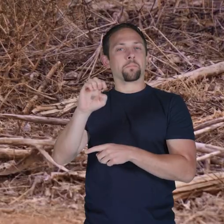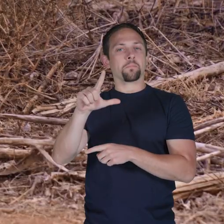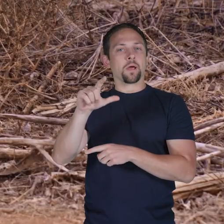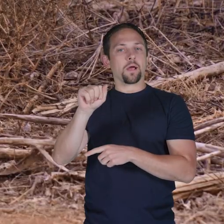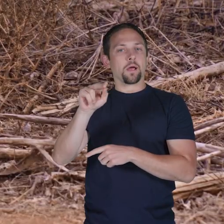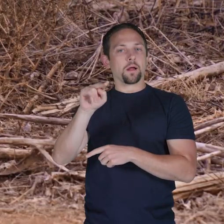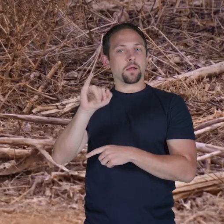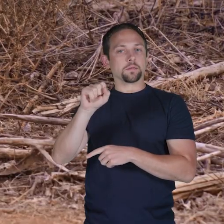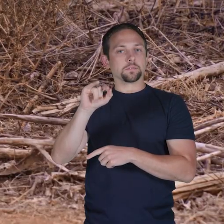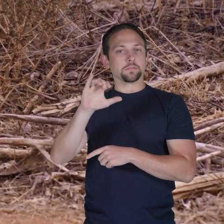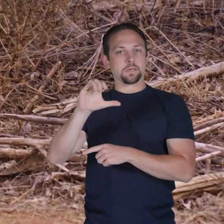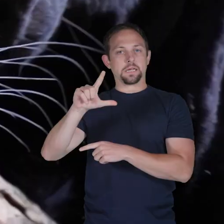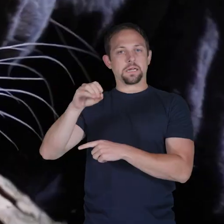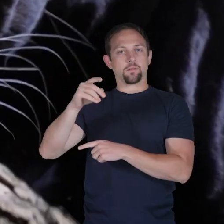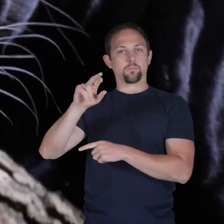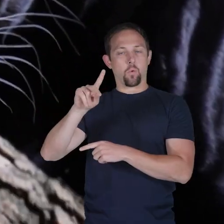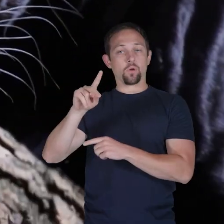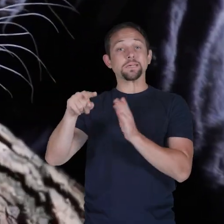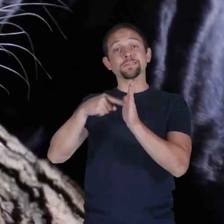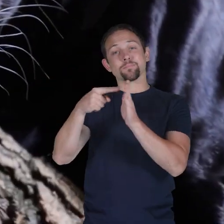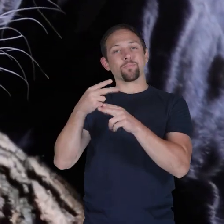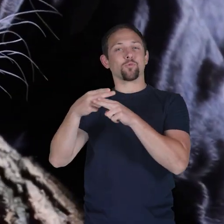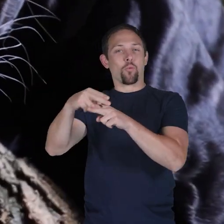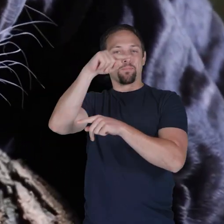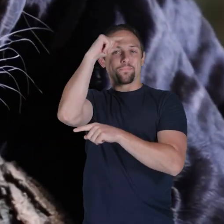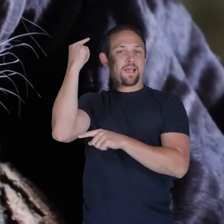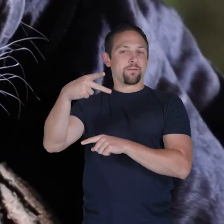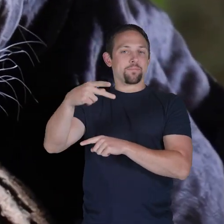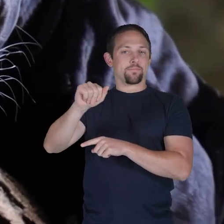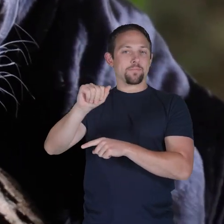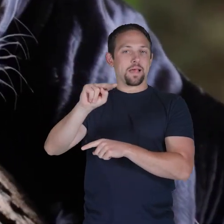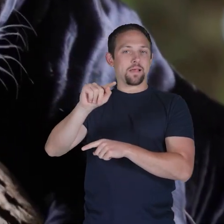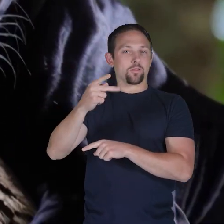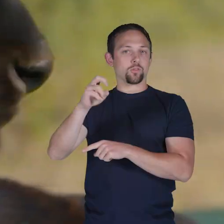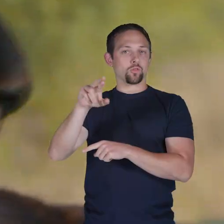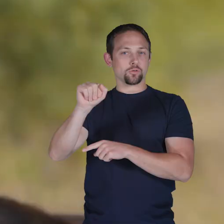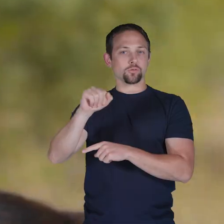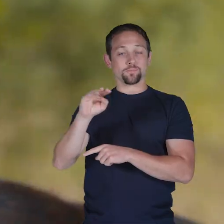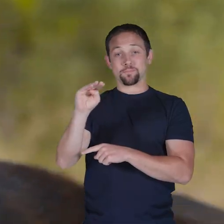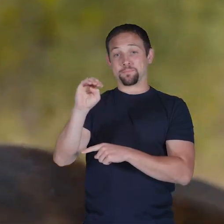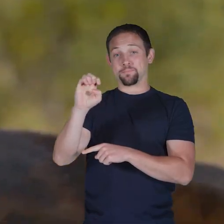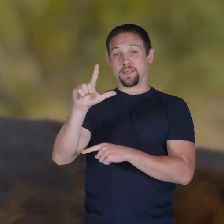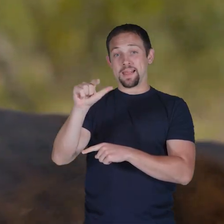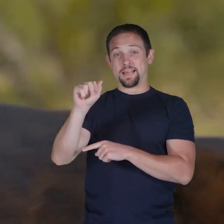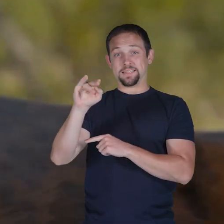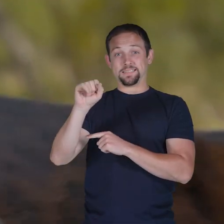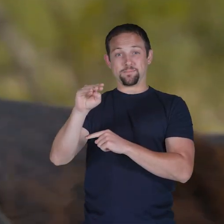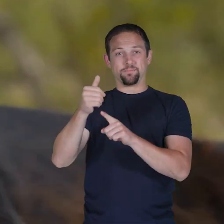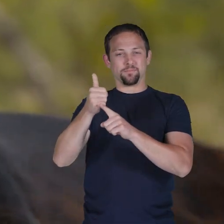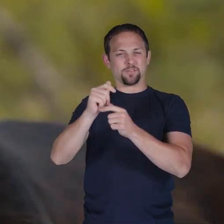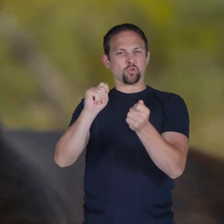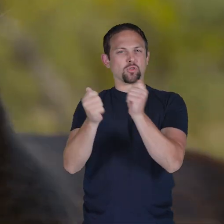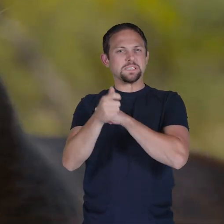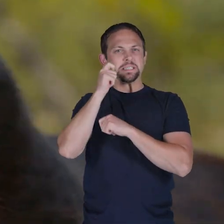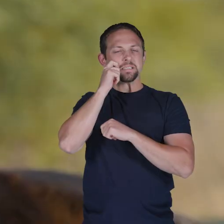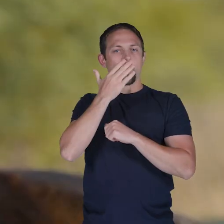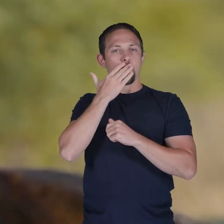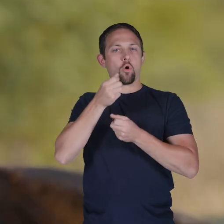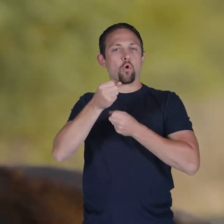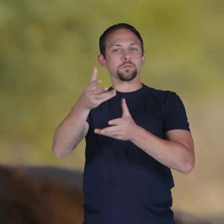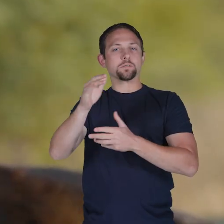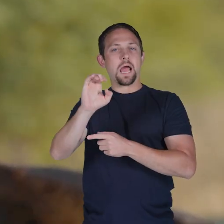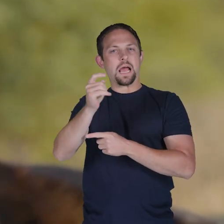melanistic leopards sometimes called black panthers melanism is a change in skin color